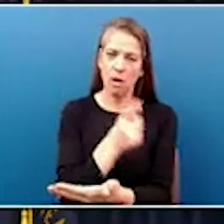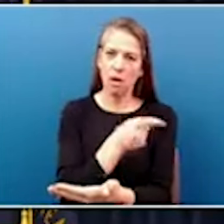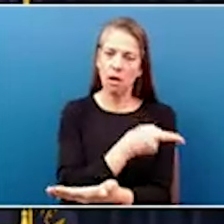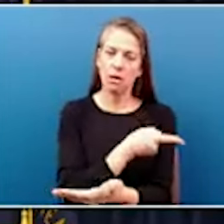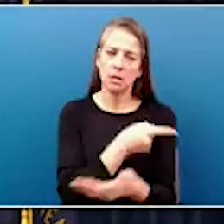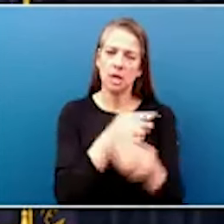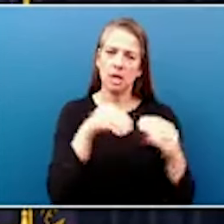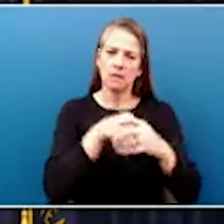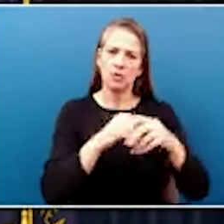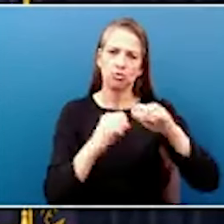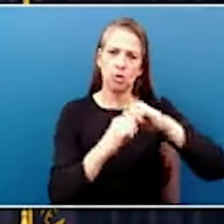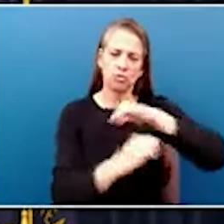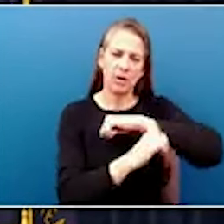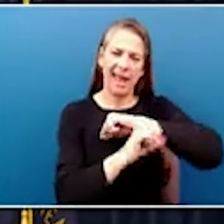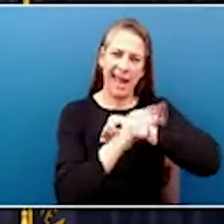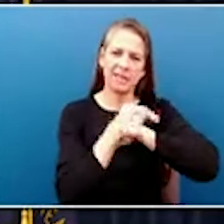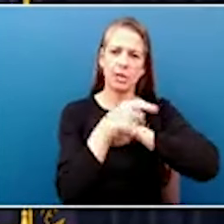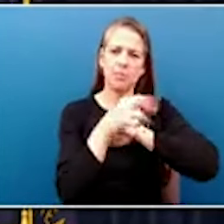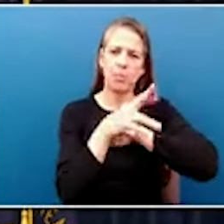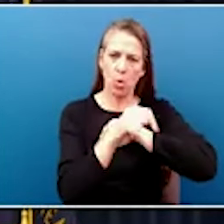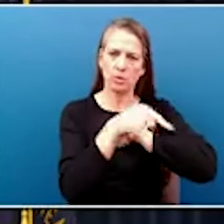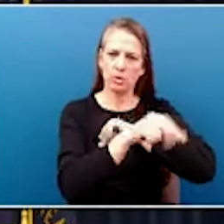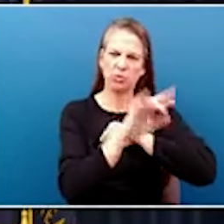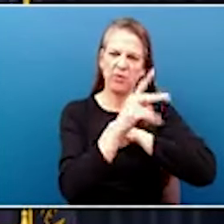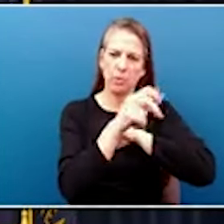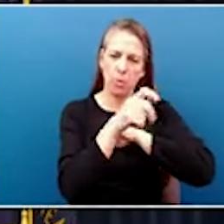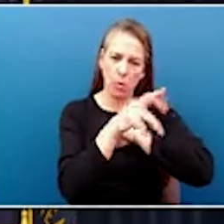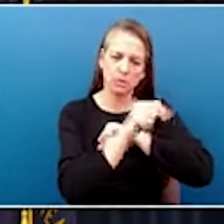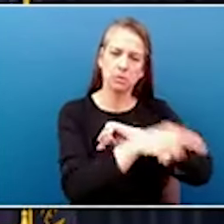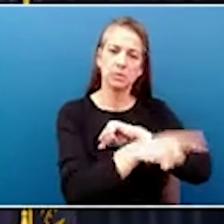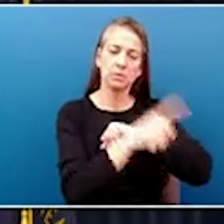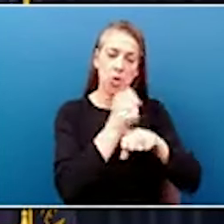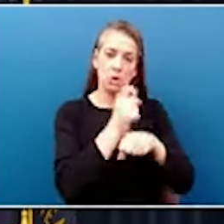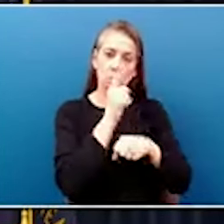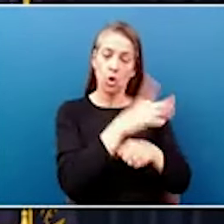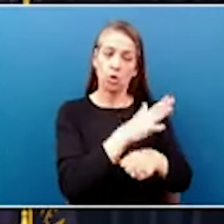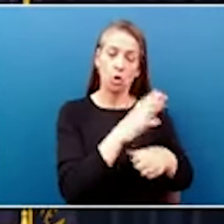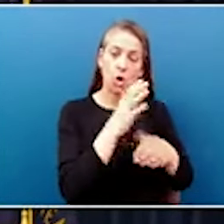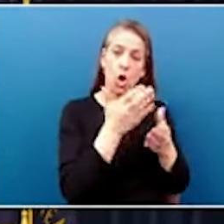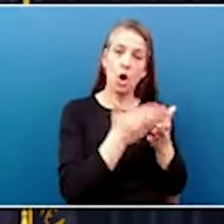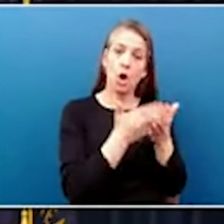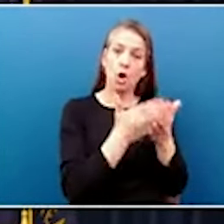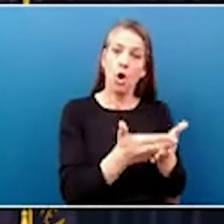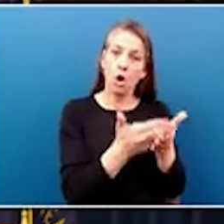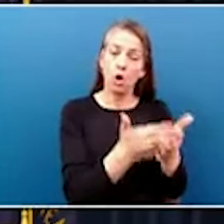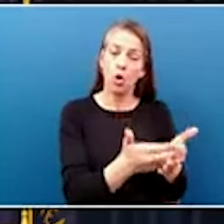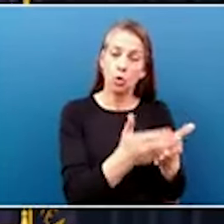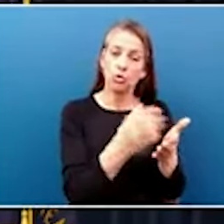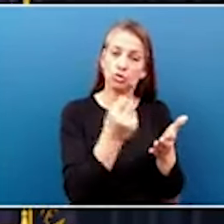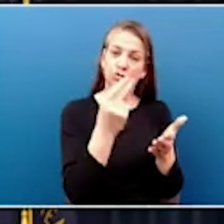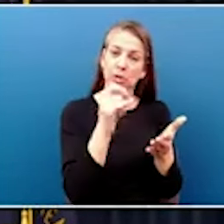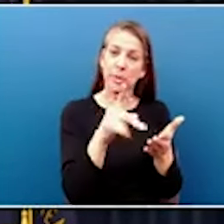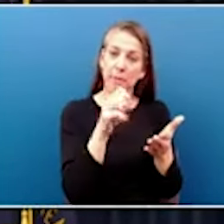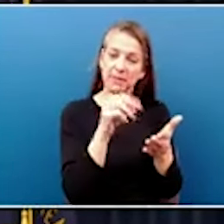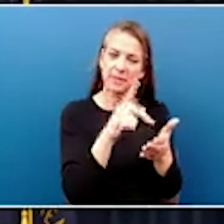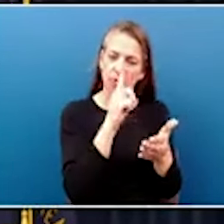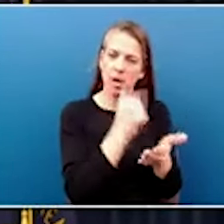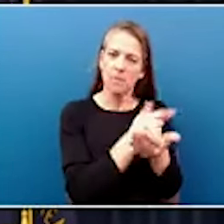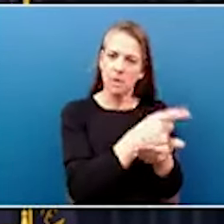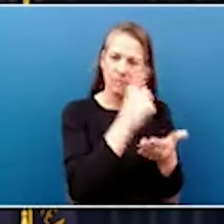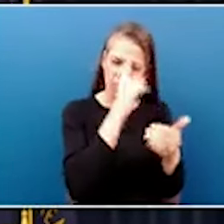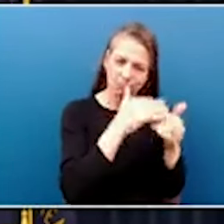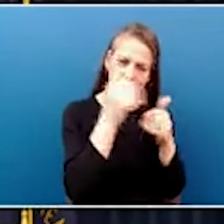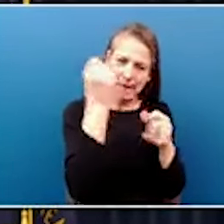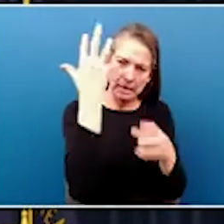at the port. This will ensure the availability of bulk cargo shipment services for years to come. So today we're joined by Inez Rivas